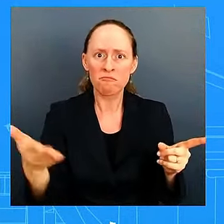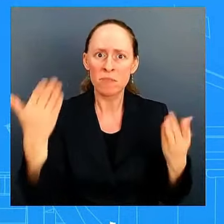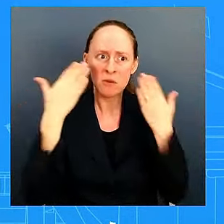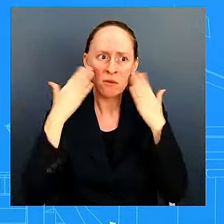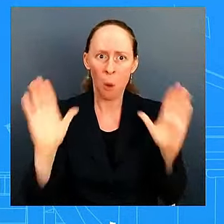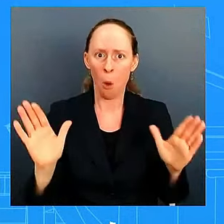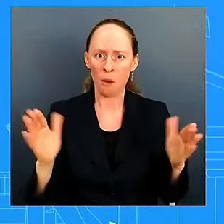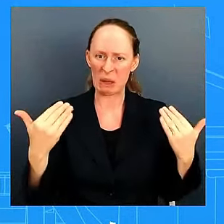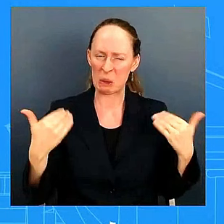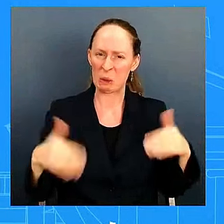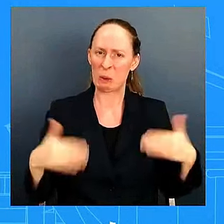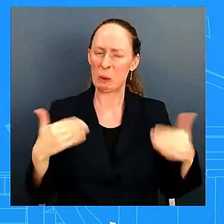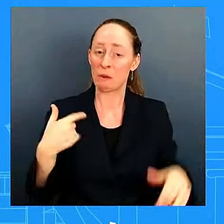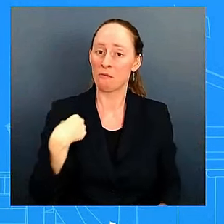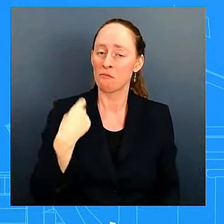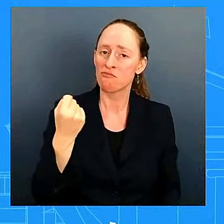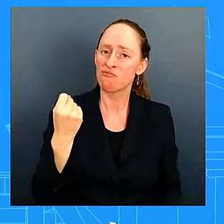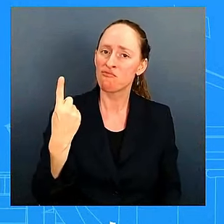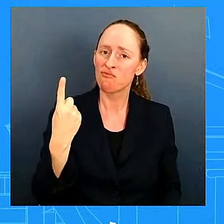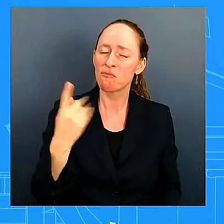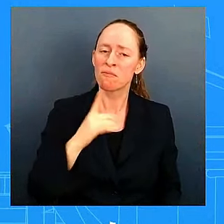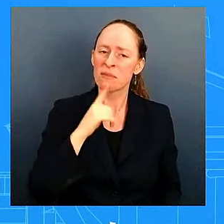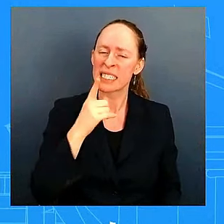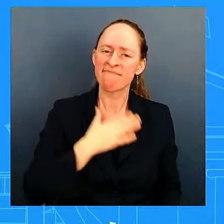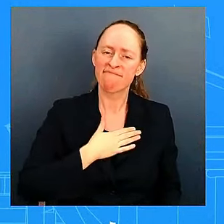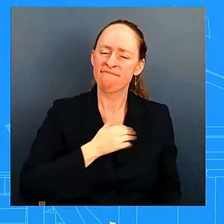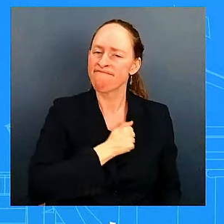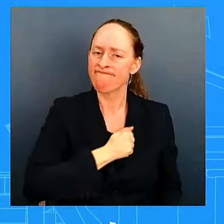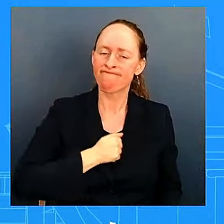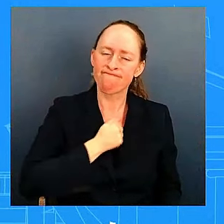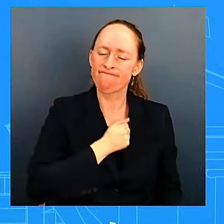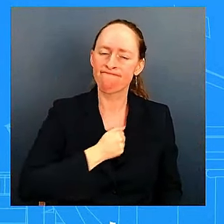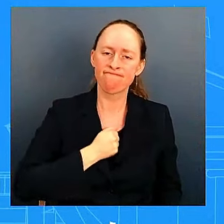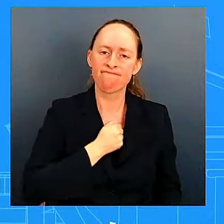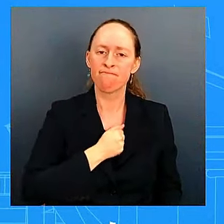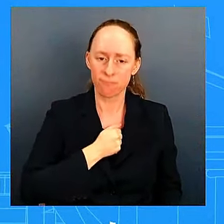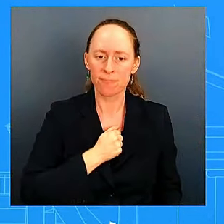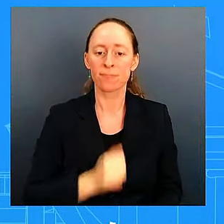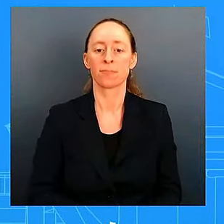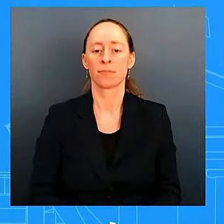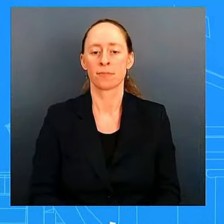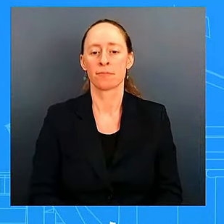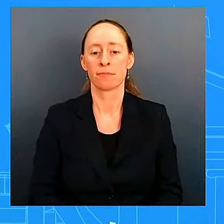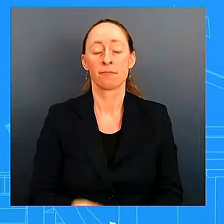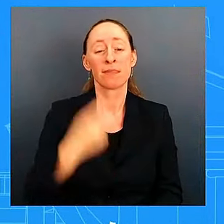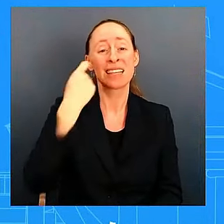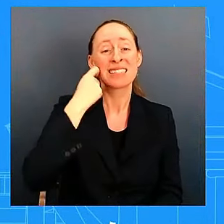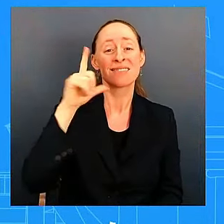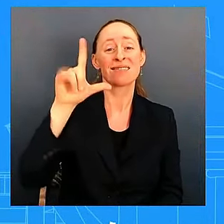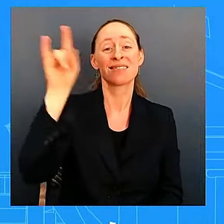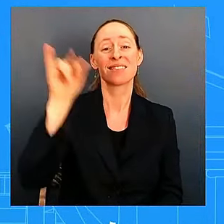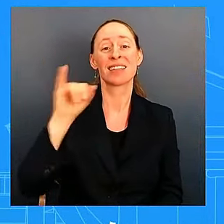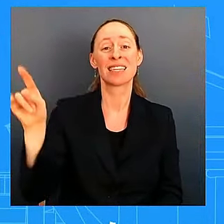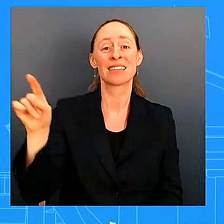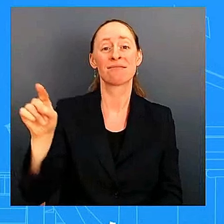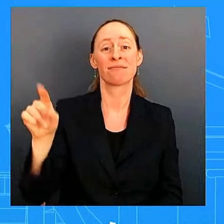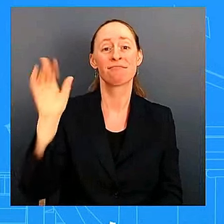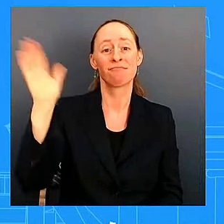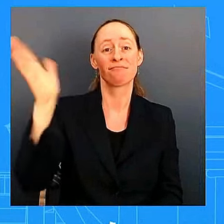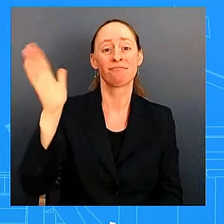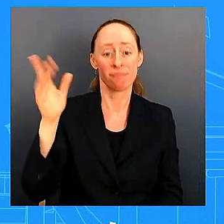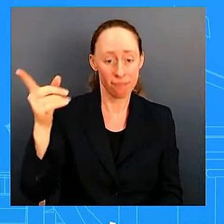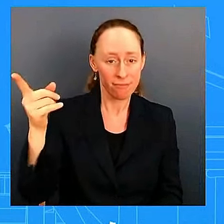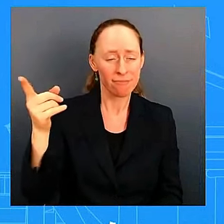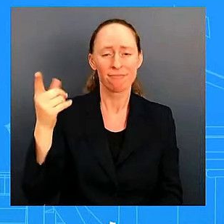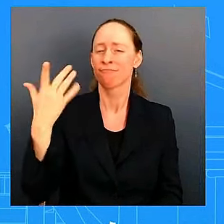liz has iterated as well is that we want to uh make sure that uh they have the folks who are in the